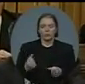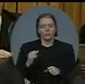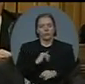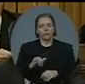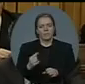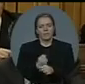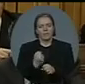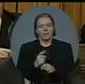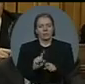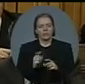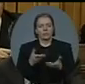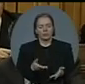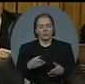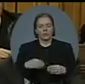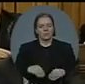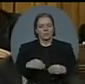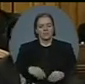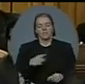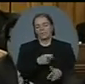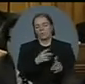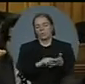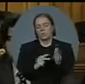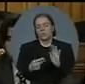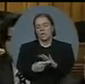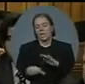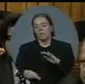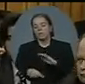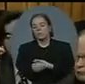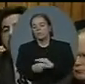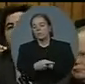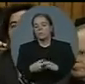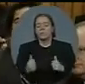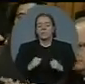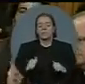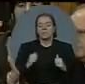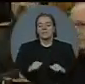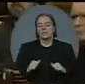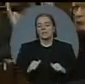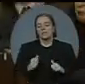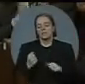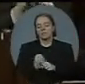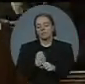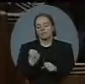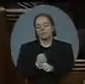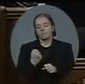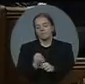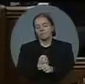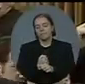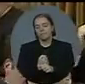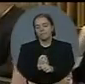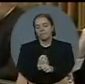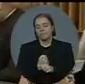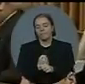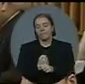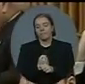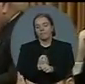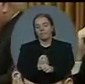give arbitrary discretion the force of law? The Honourable Government House Leader.